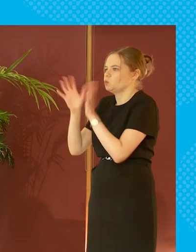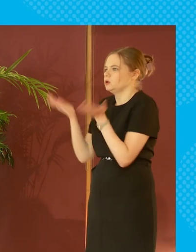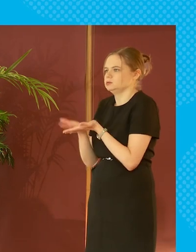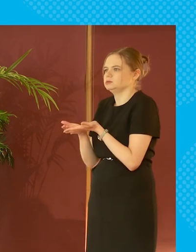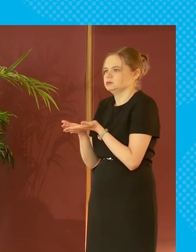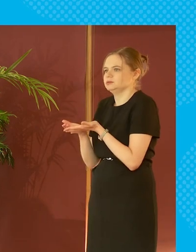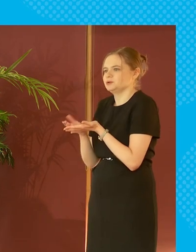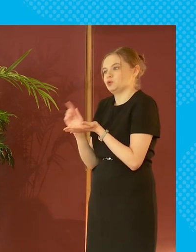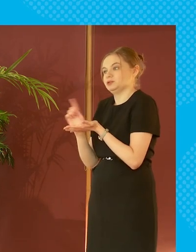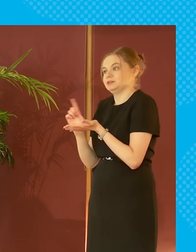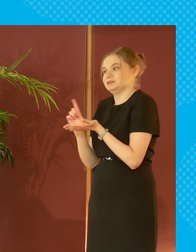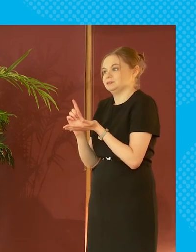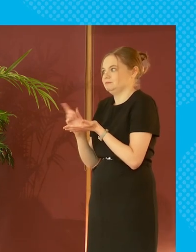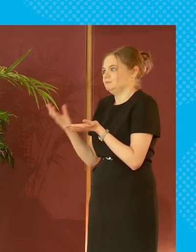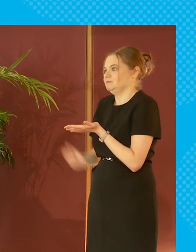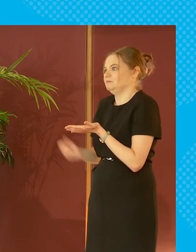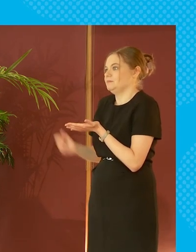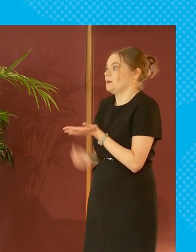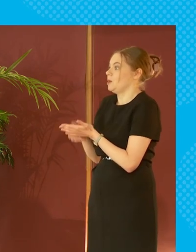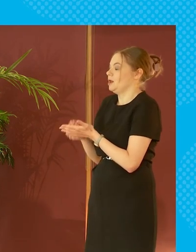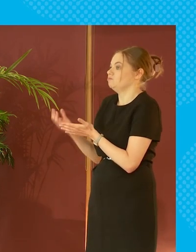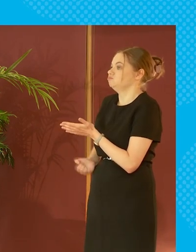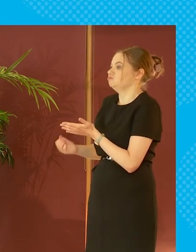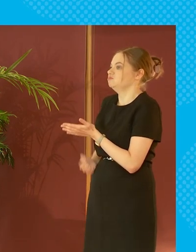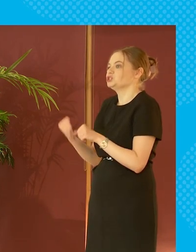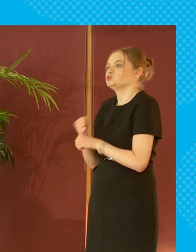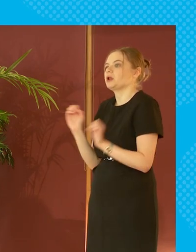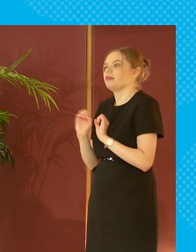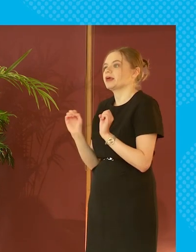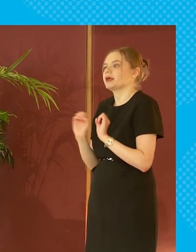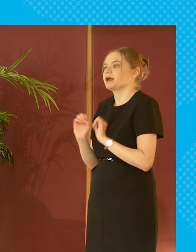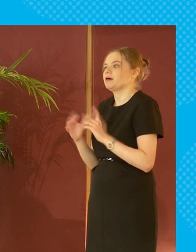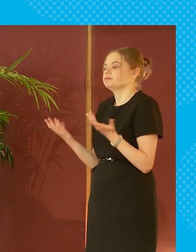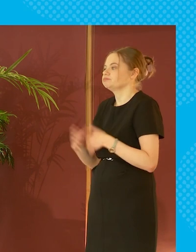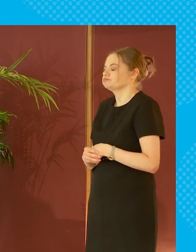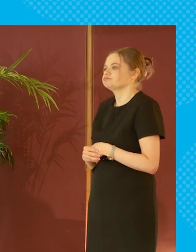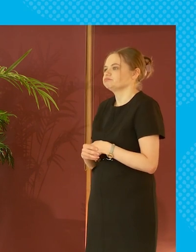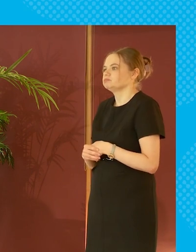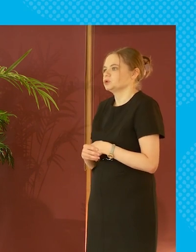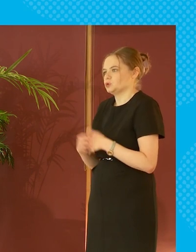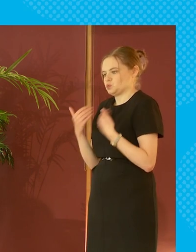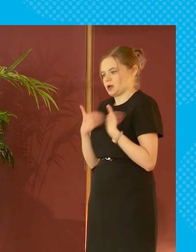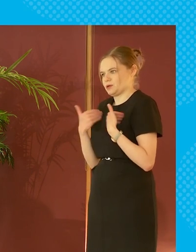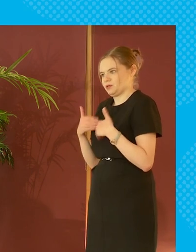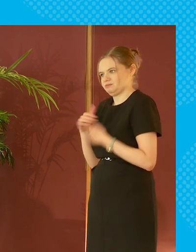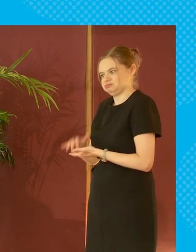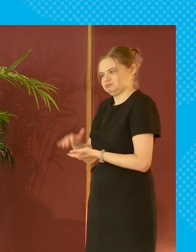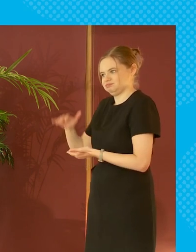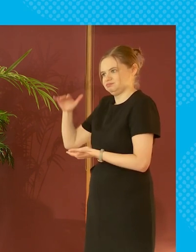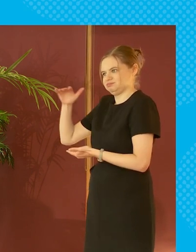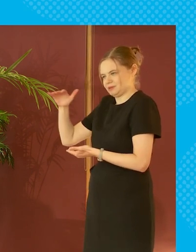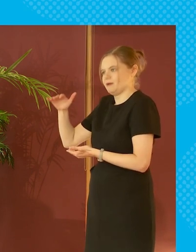world to make loads of money while you do nothing just to sit on the wealth that you have